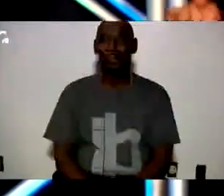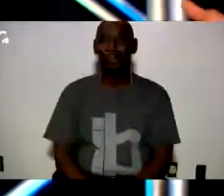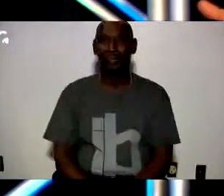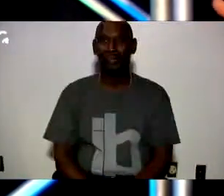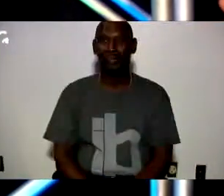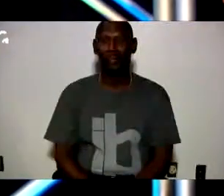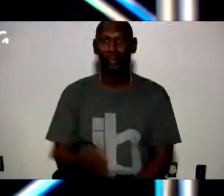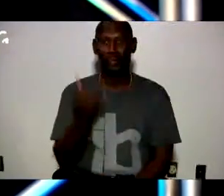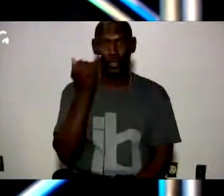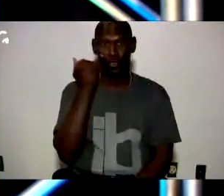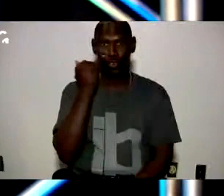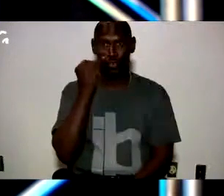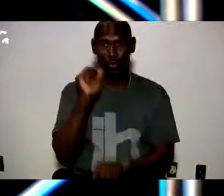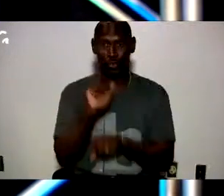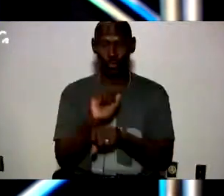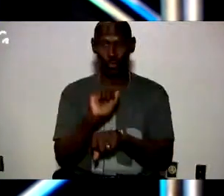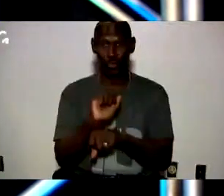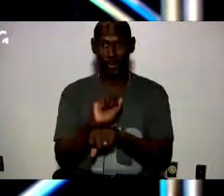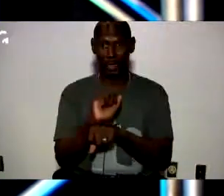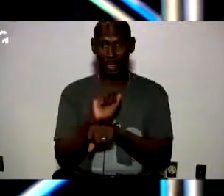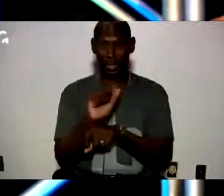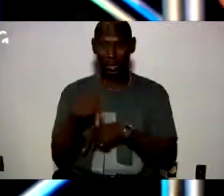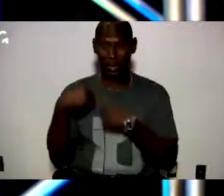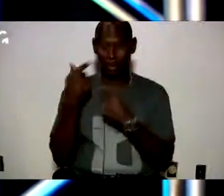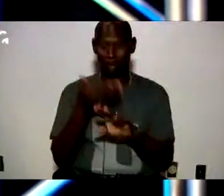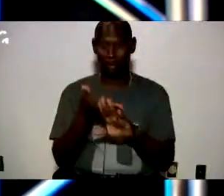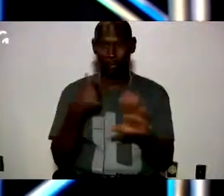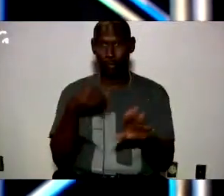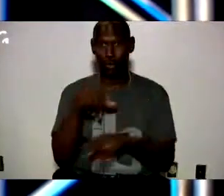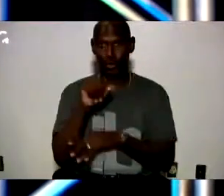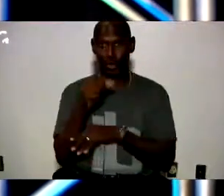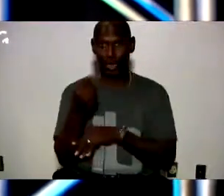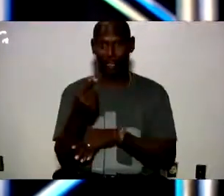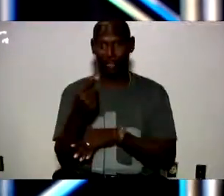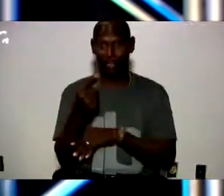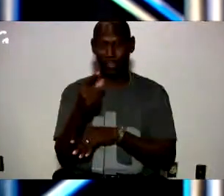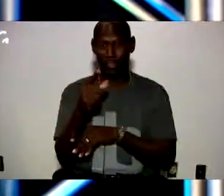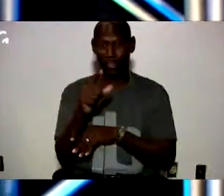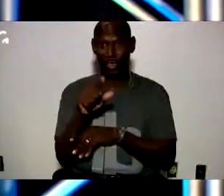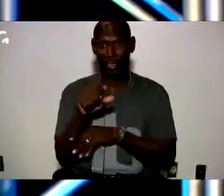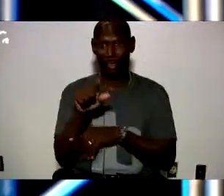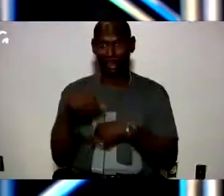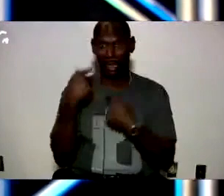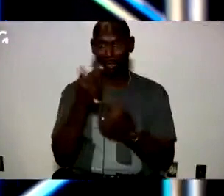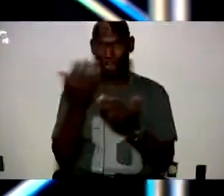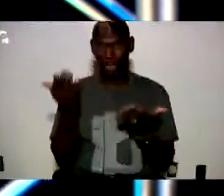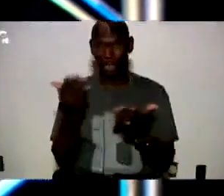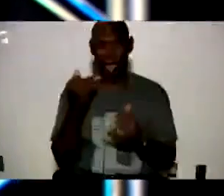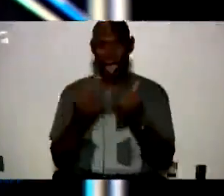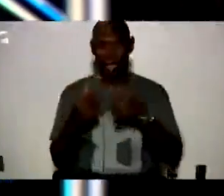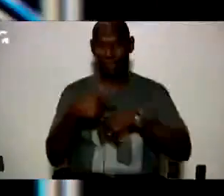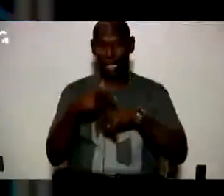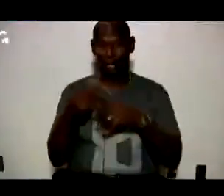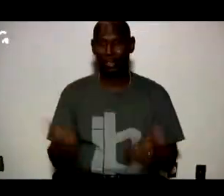If you've been with us since before that, if you've been with us since I was here last time, let's stand up. Let's give